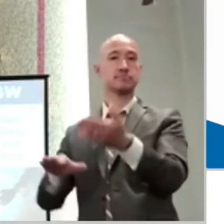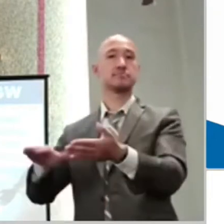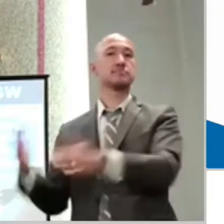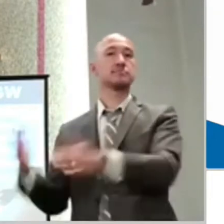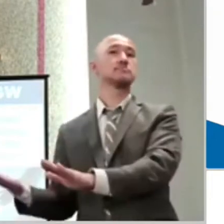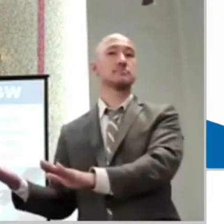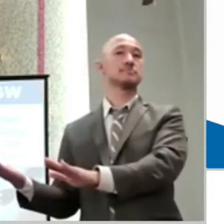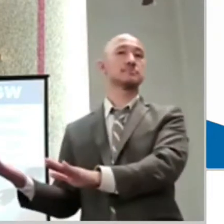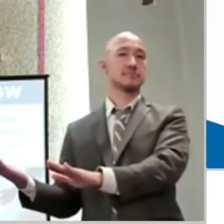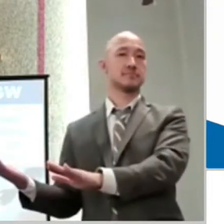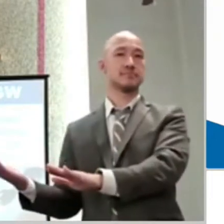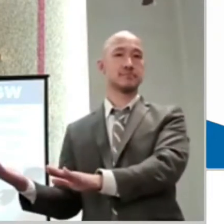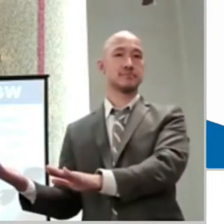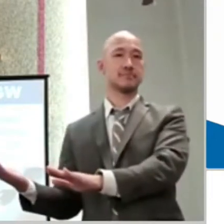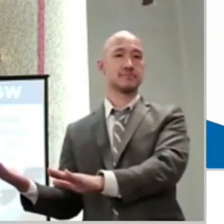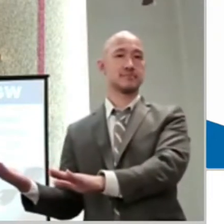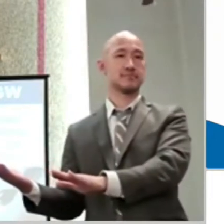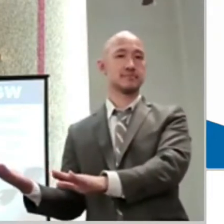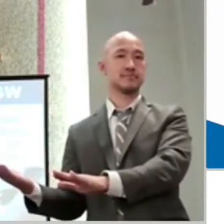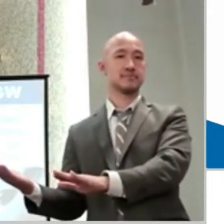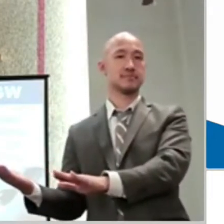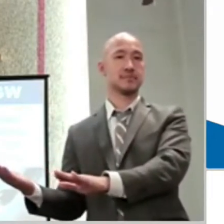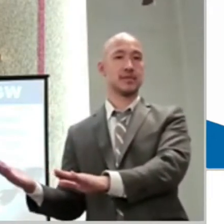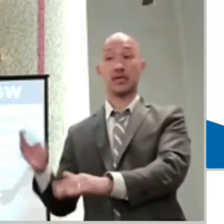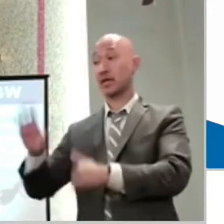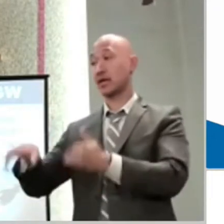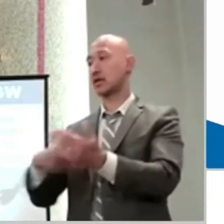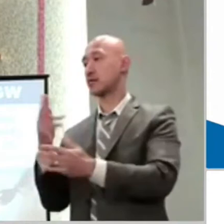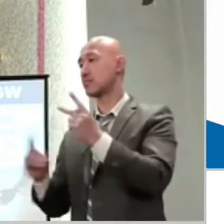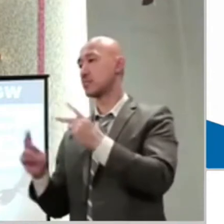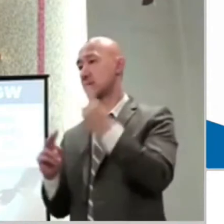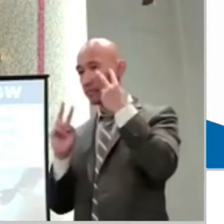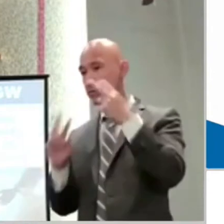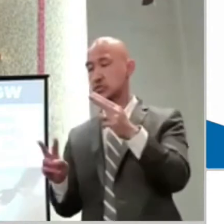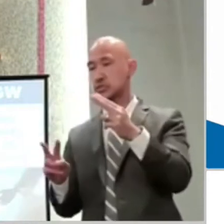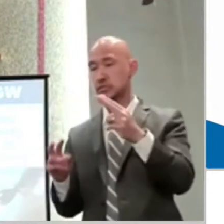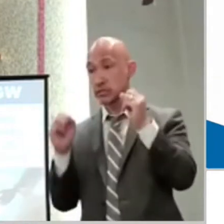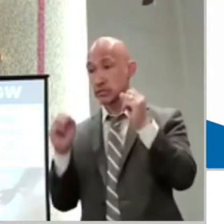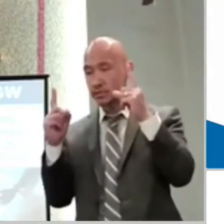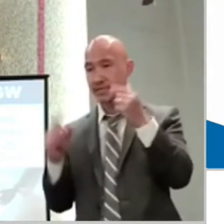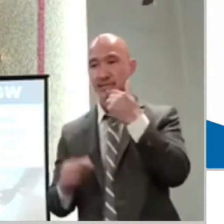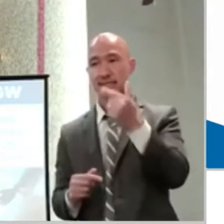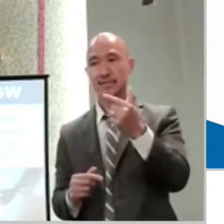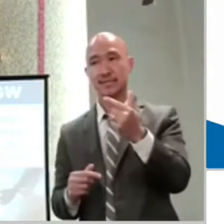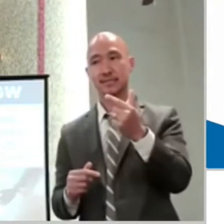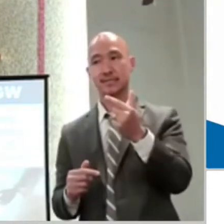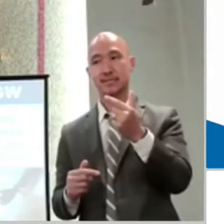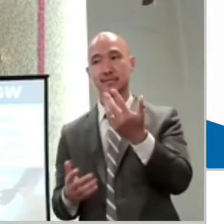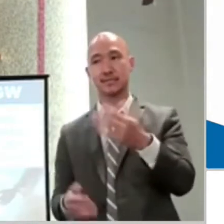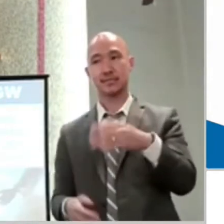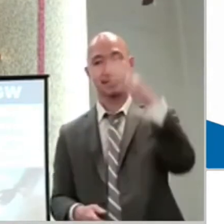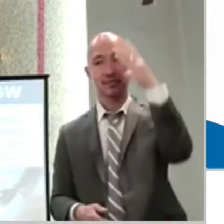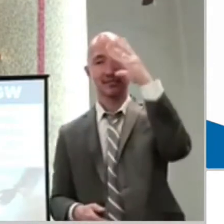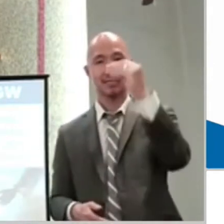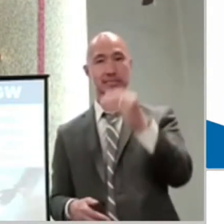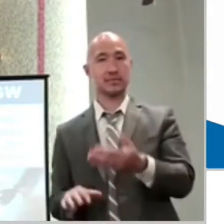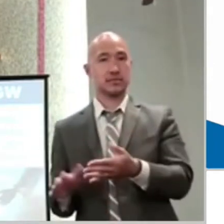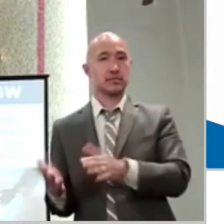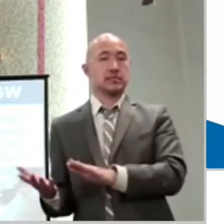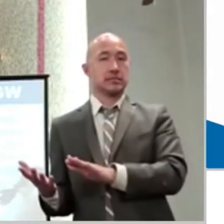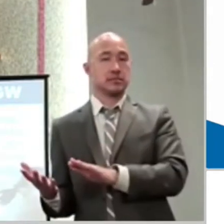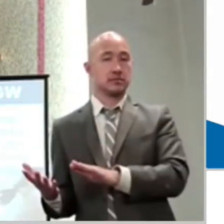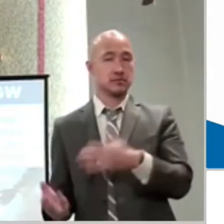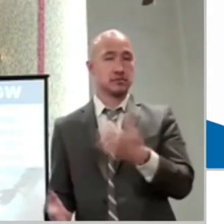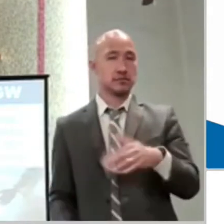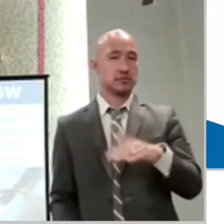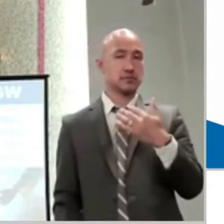easily, does it? You know, here he didn't want to let go. He knew who Jesus was, but he didn't want to let go. And this poor kid, you know, shook